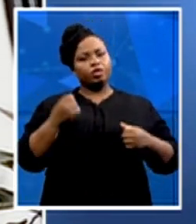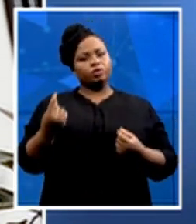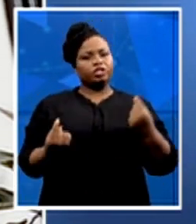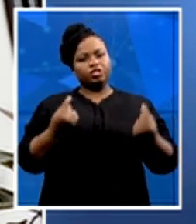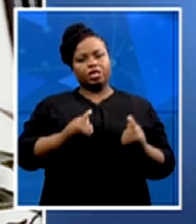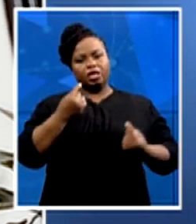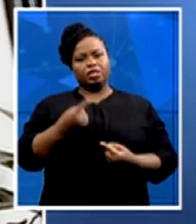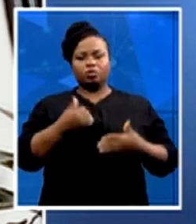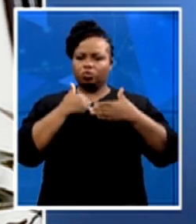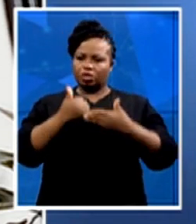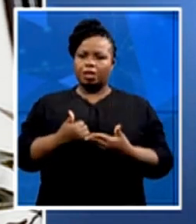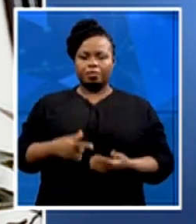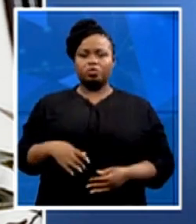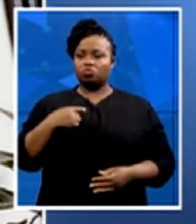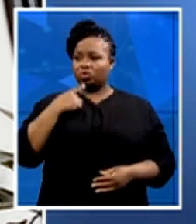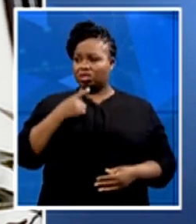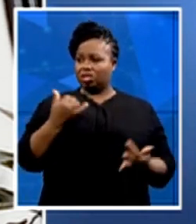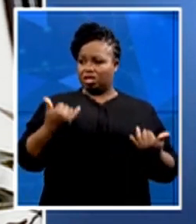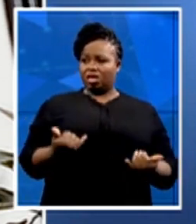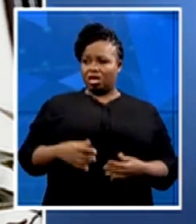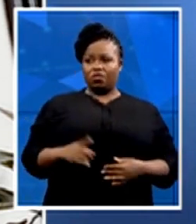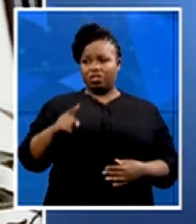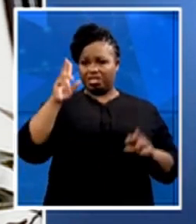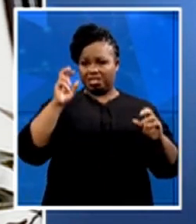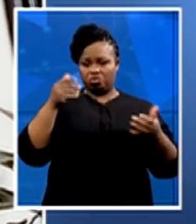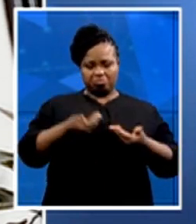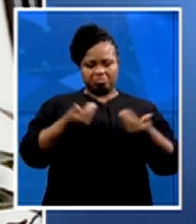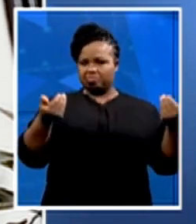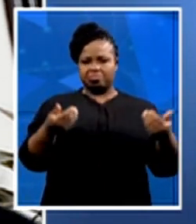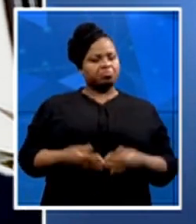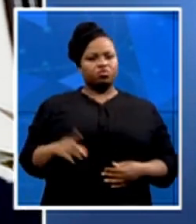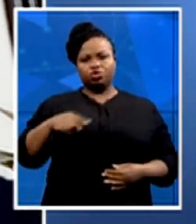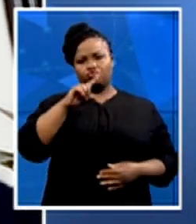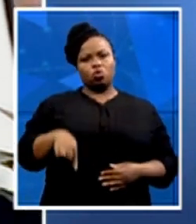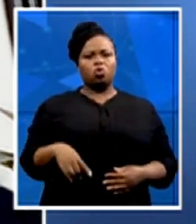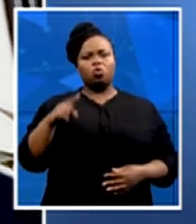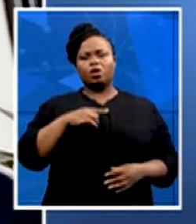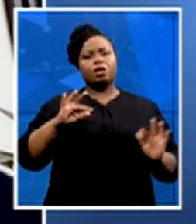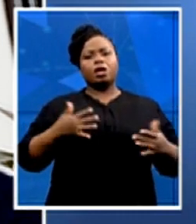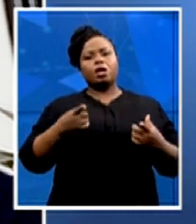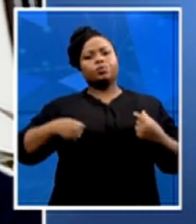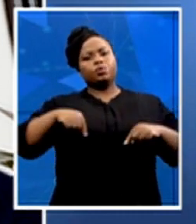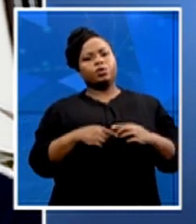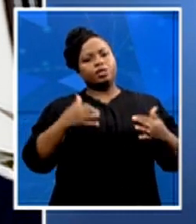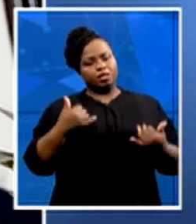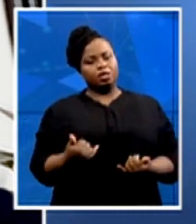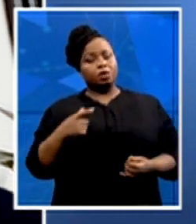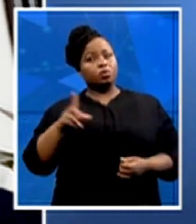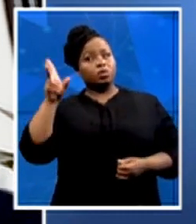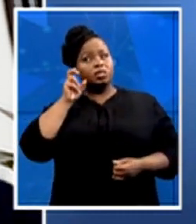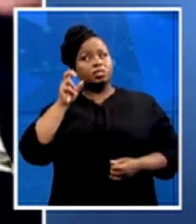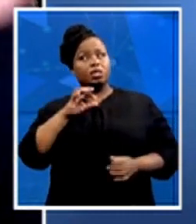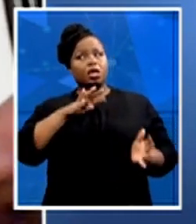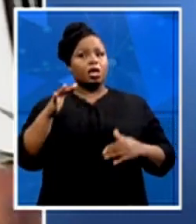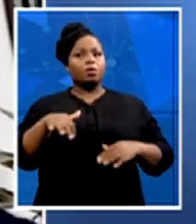being separated is wrong. How are we now going to listen to what is being said out there by young people who are saying,